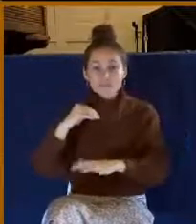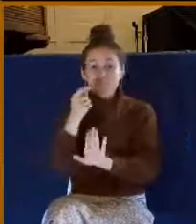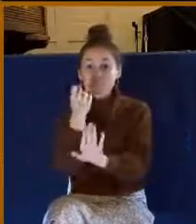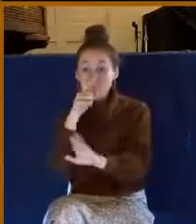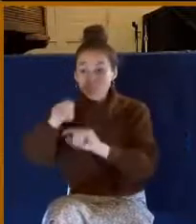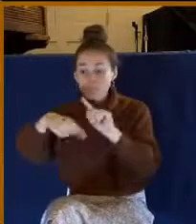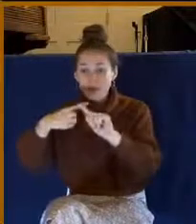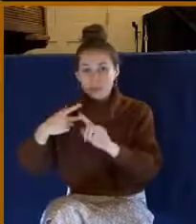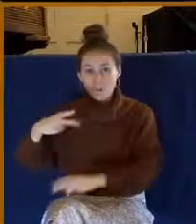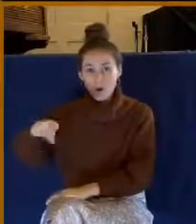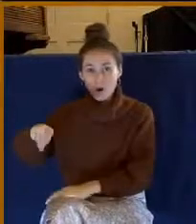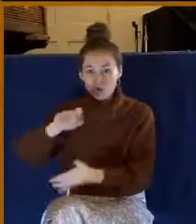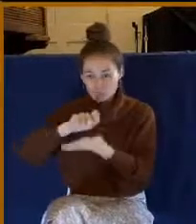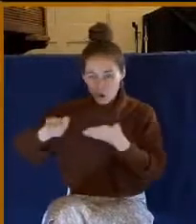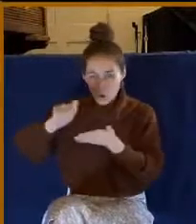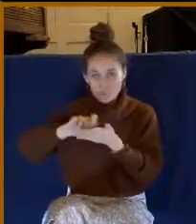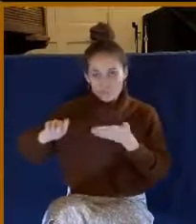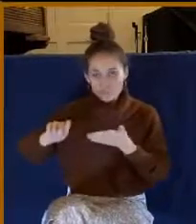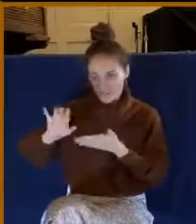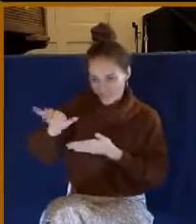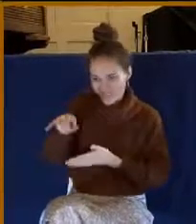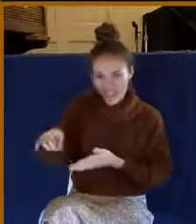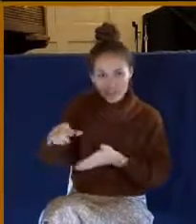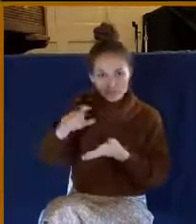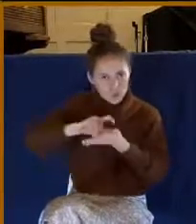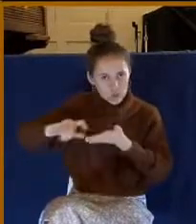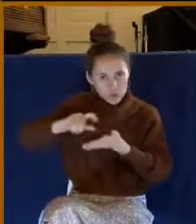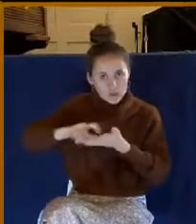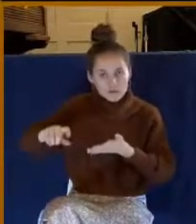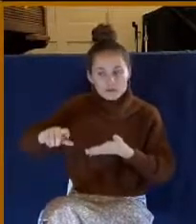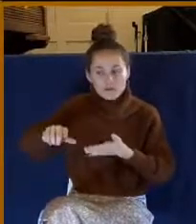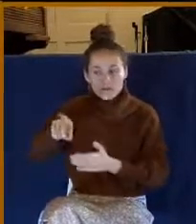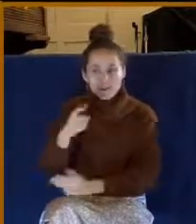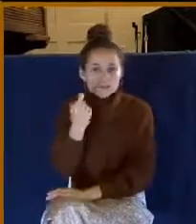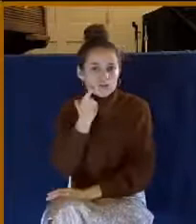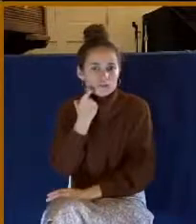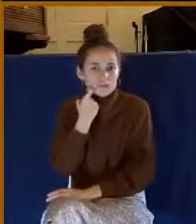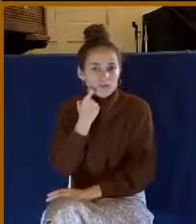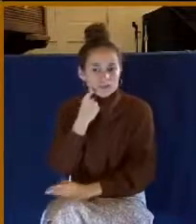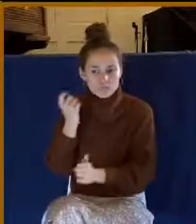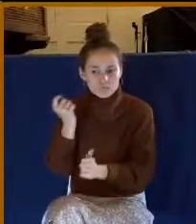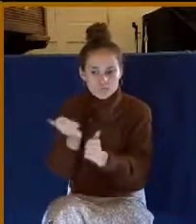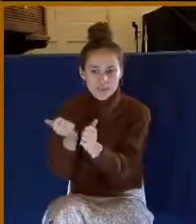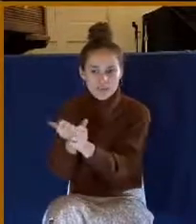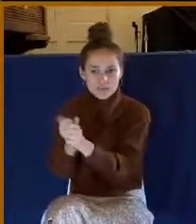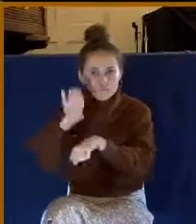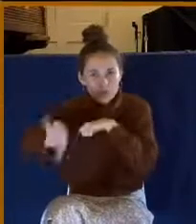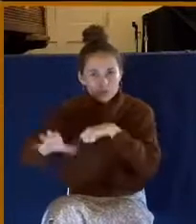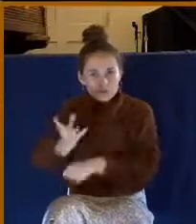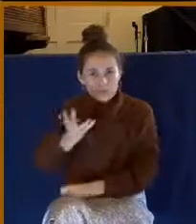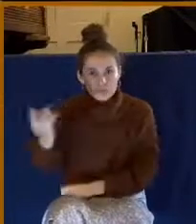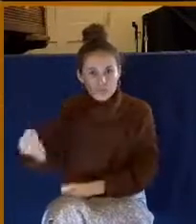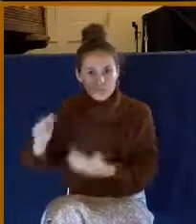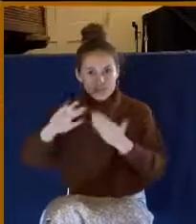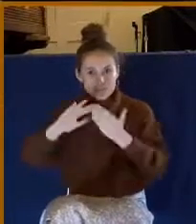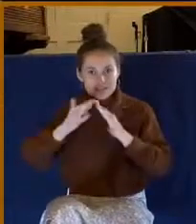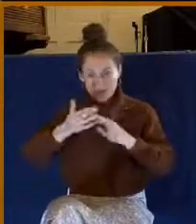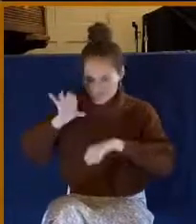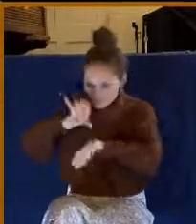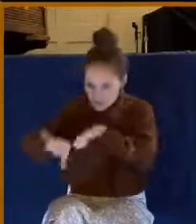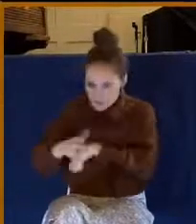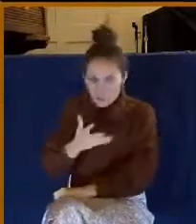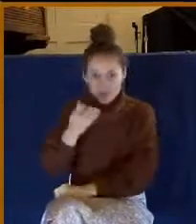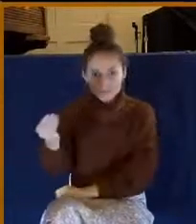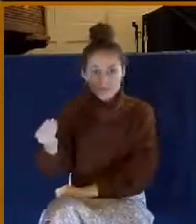he had been chased out of the city of Thessalonica. He had been there for a while preaching the gospel, but in the end, he was chased